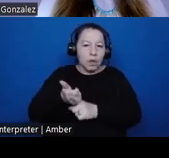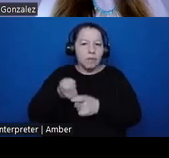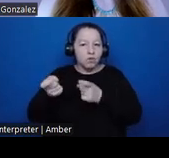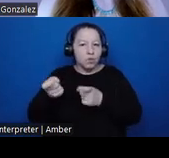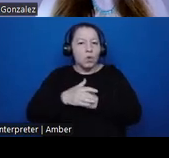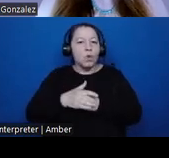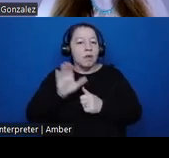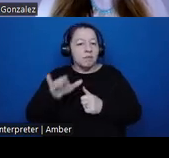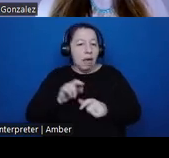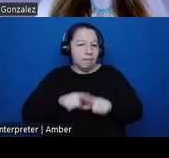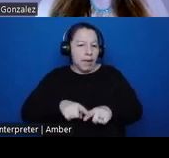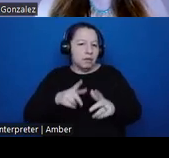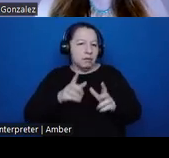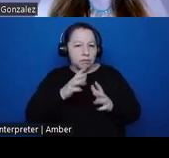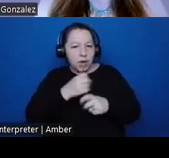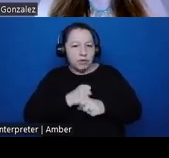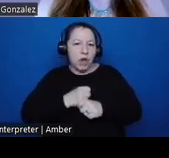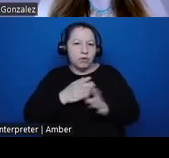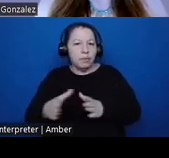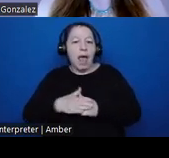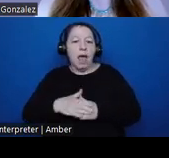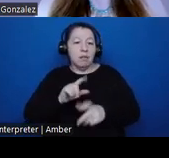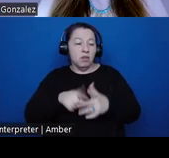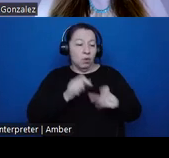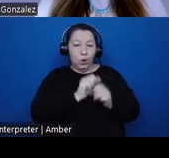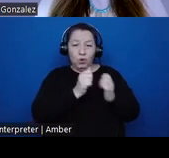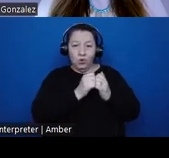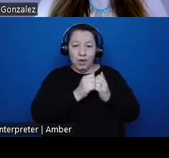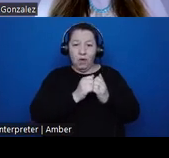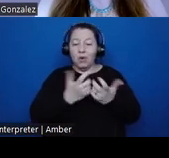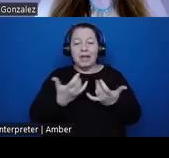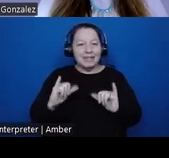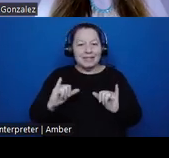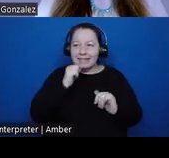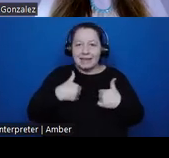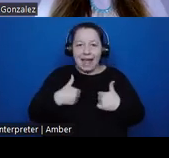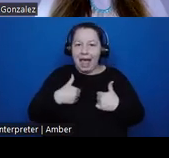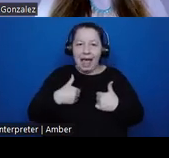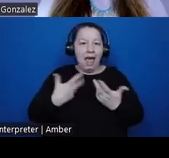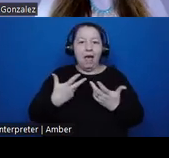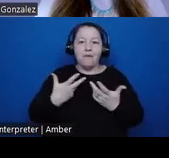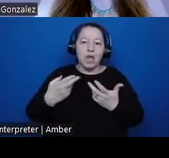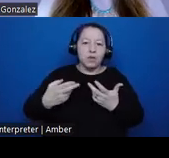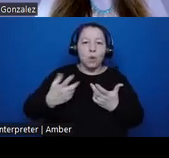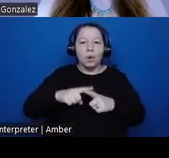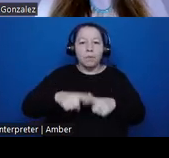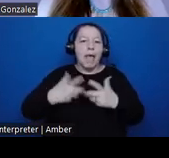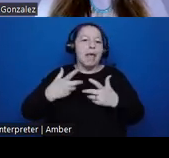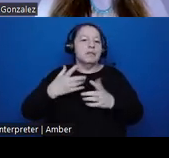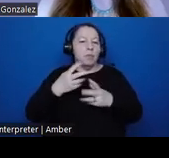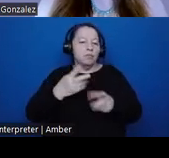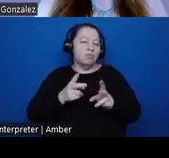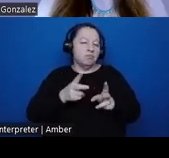we began working together, the office still lacked a historic preservation plan that integrates that articulates rather